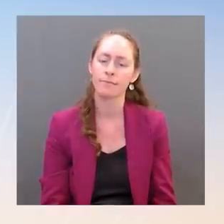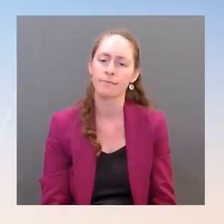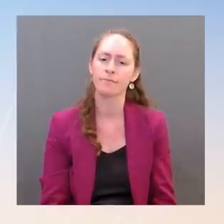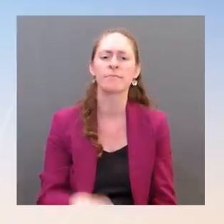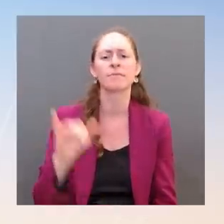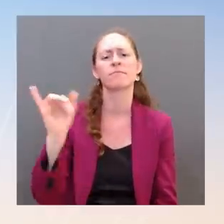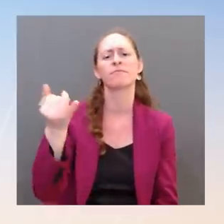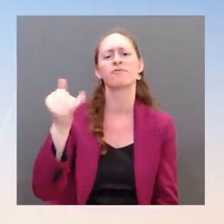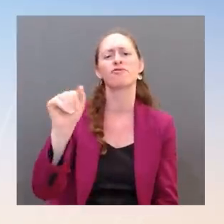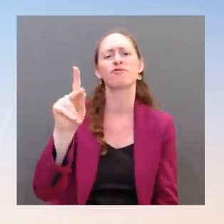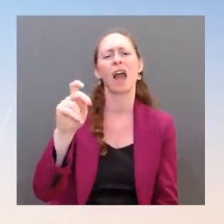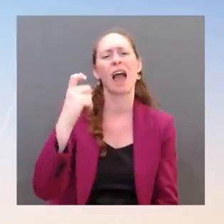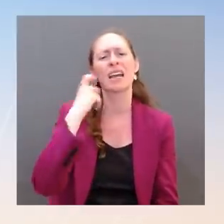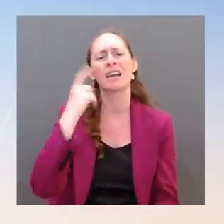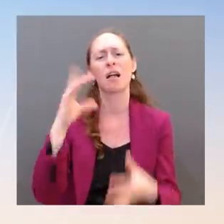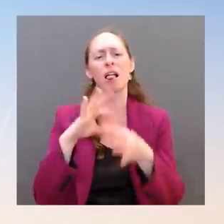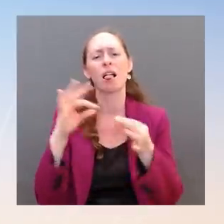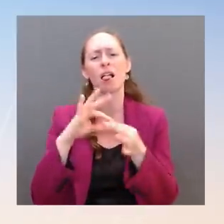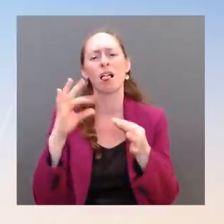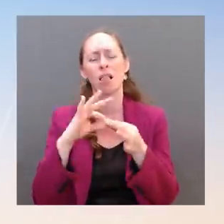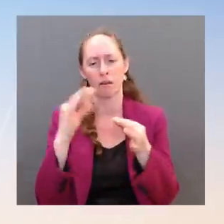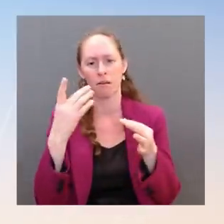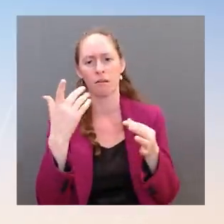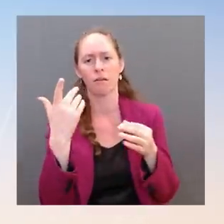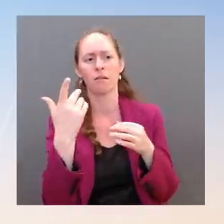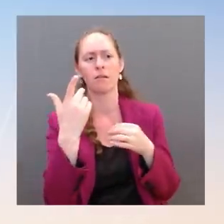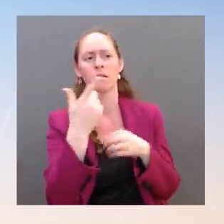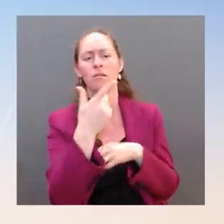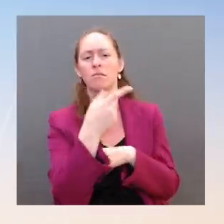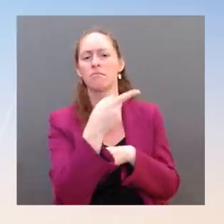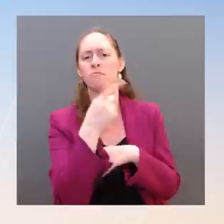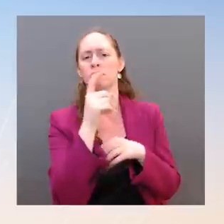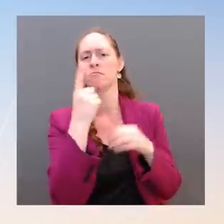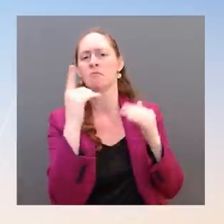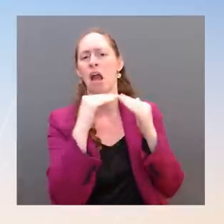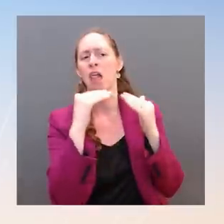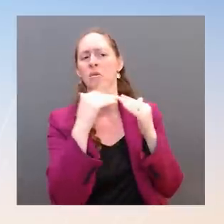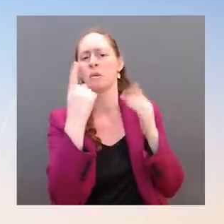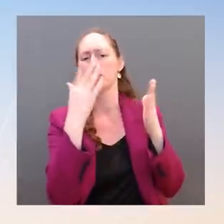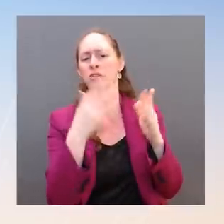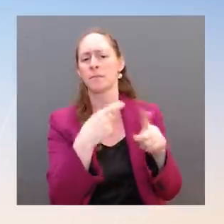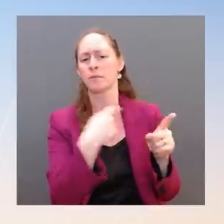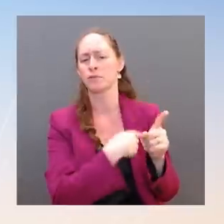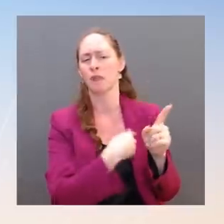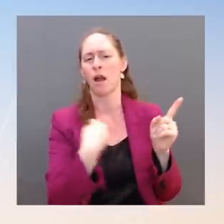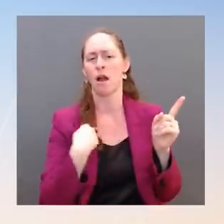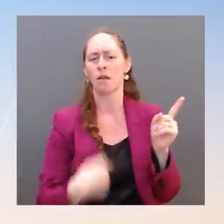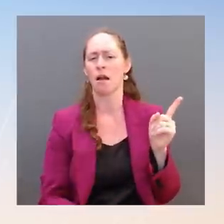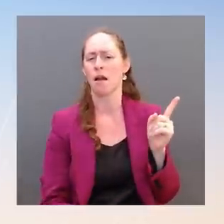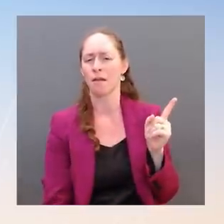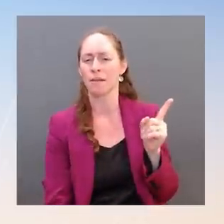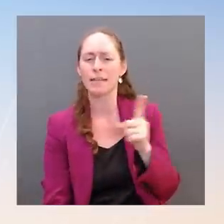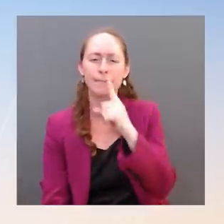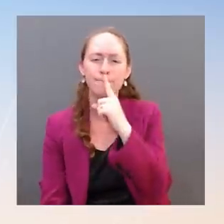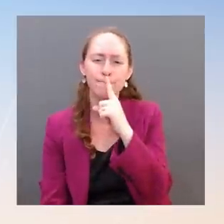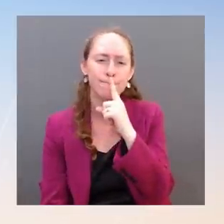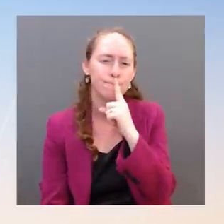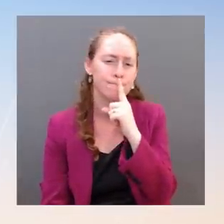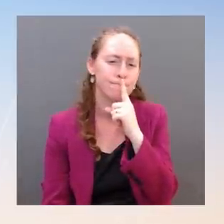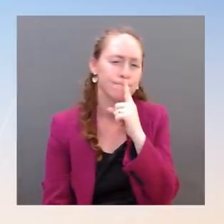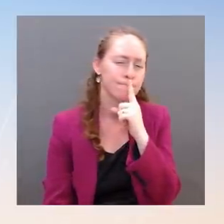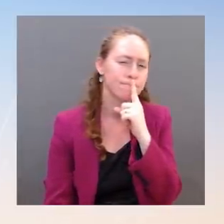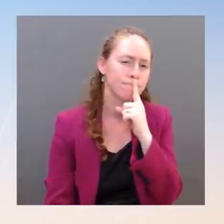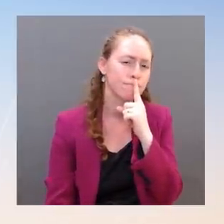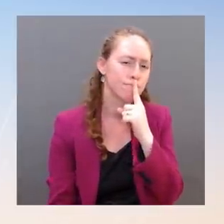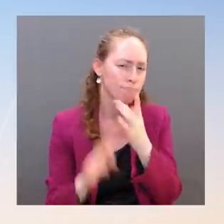the readout you guys gave was pretty sparse. And so I was wondering if you could give any more detail to that conversation, particularly a sort of update on how